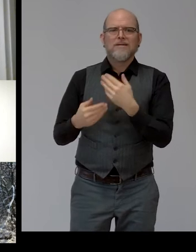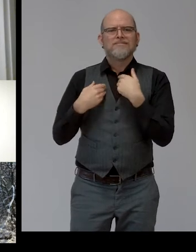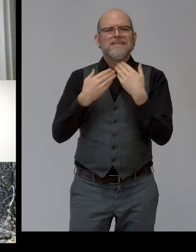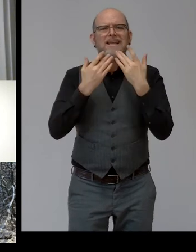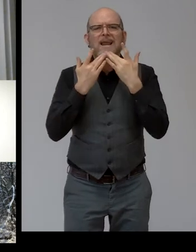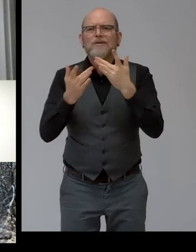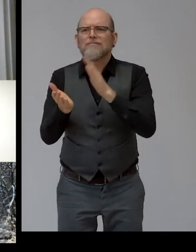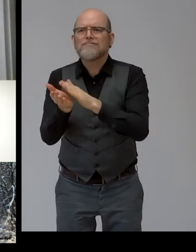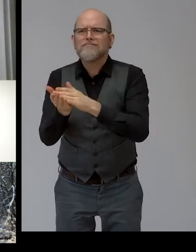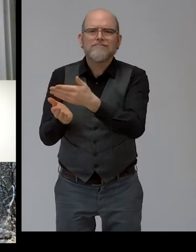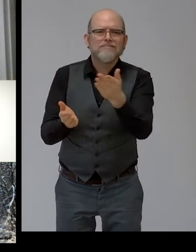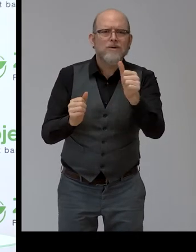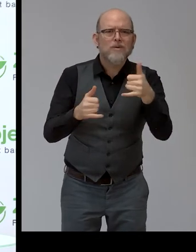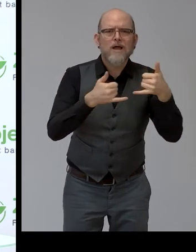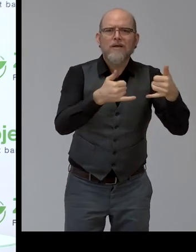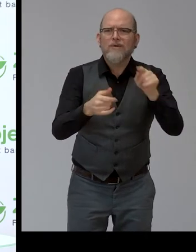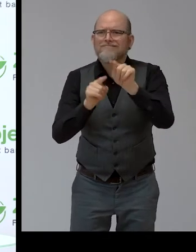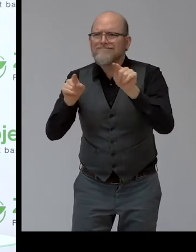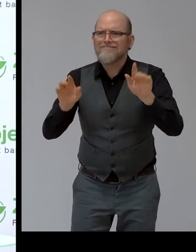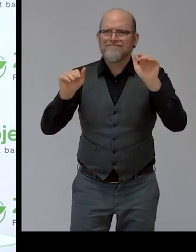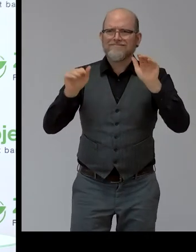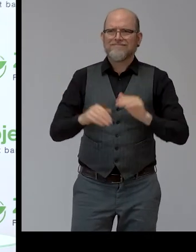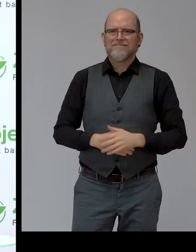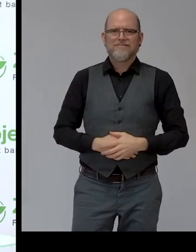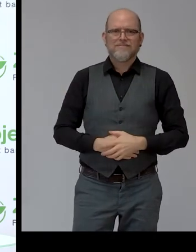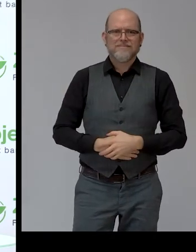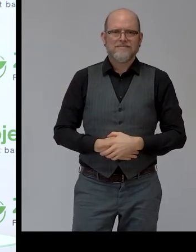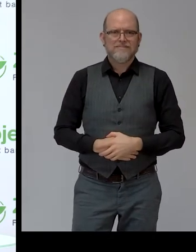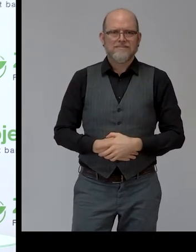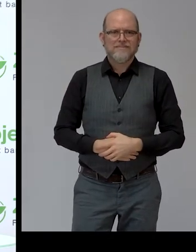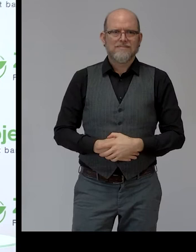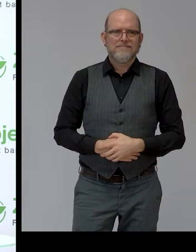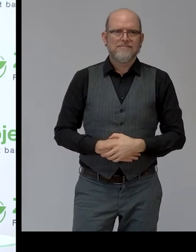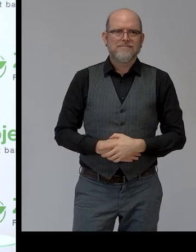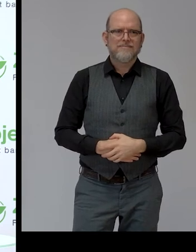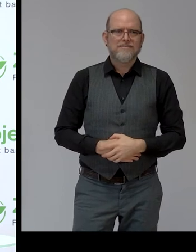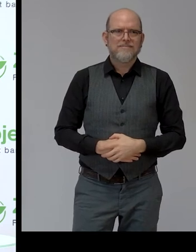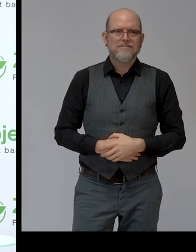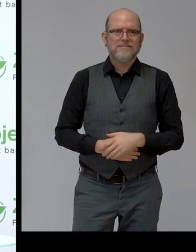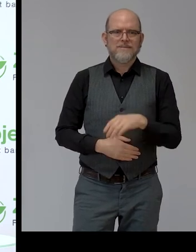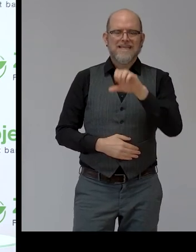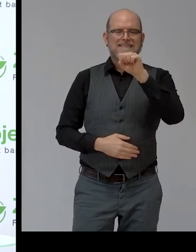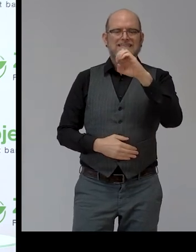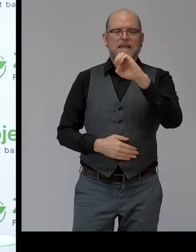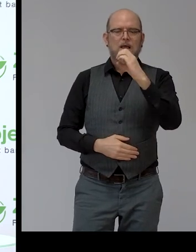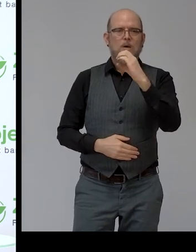again. Thank you so much, Nadia. We will continue with SECO Chile. Rodrigo, please.